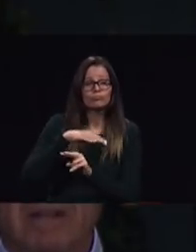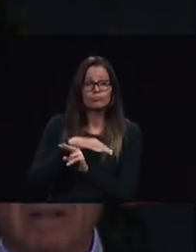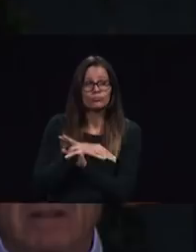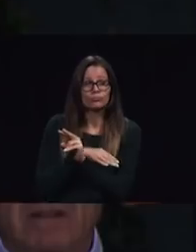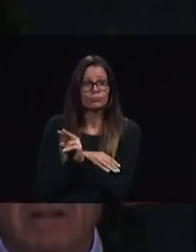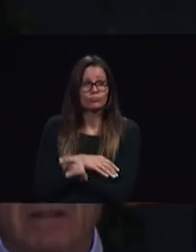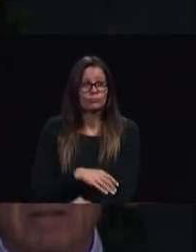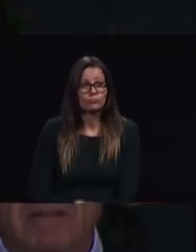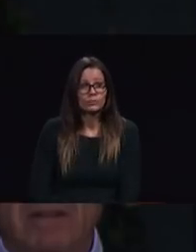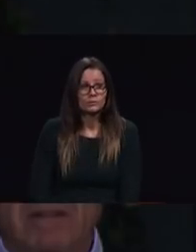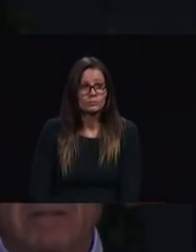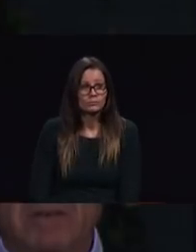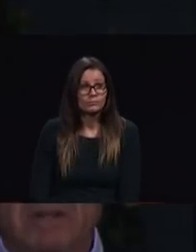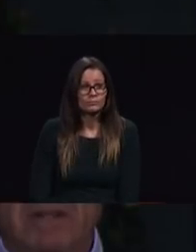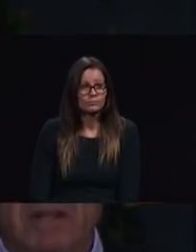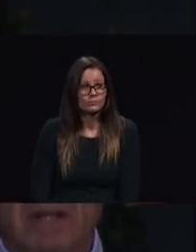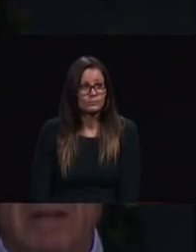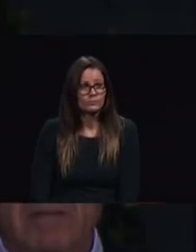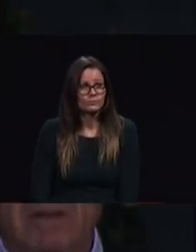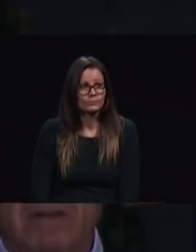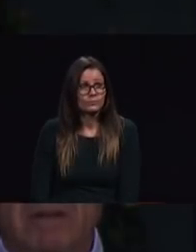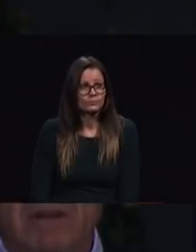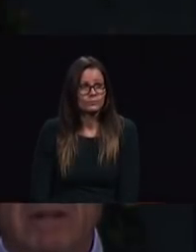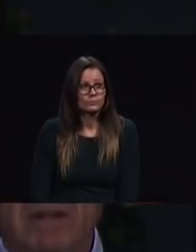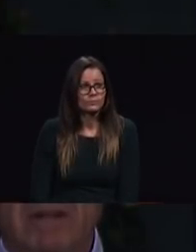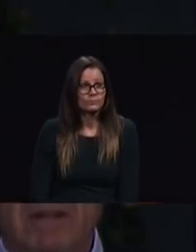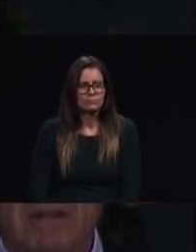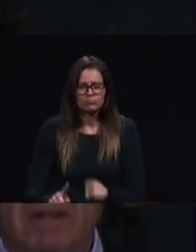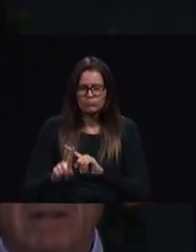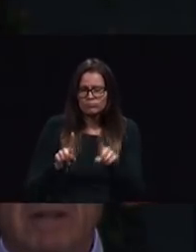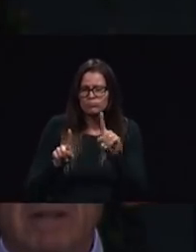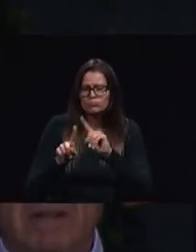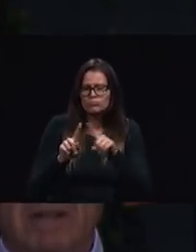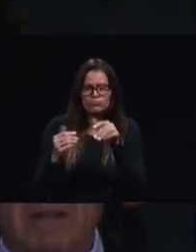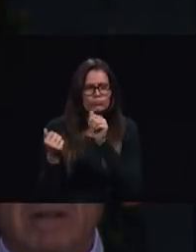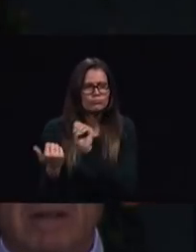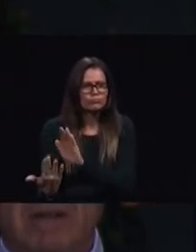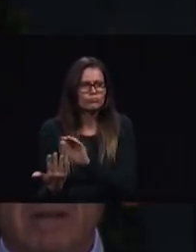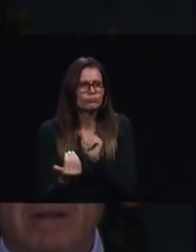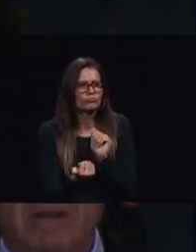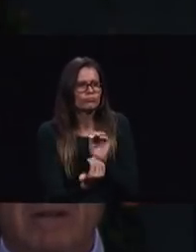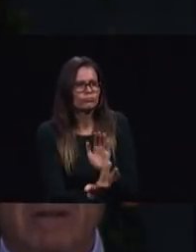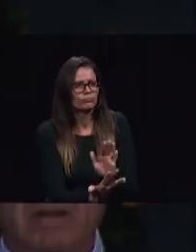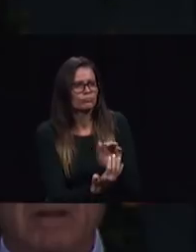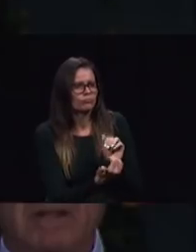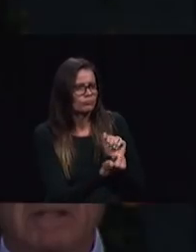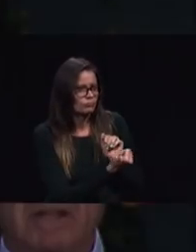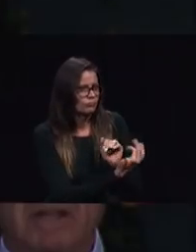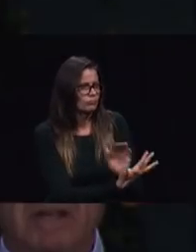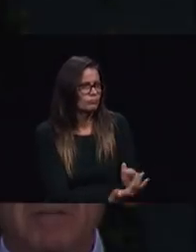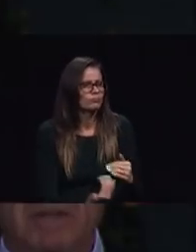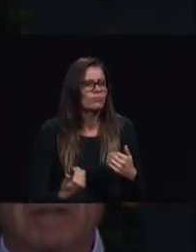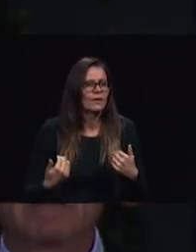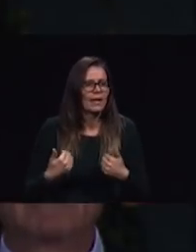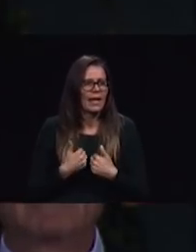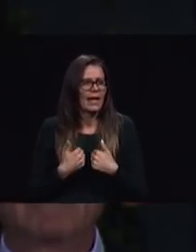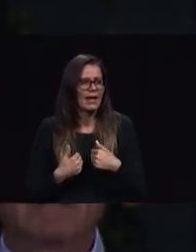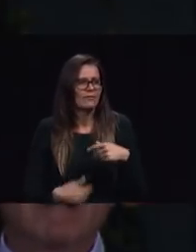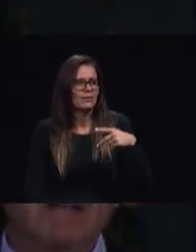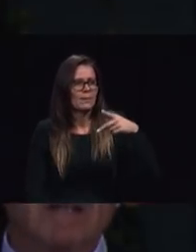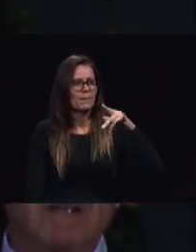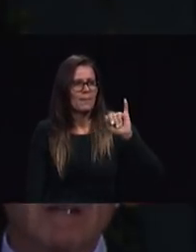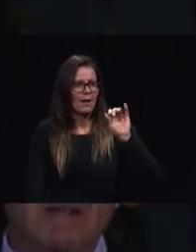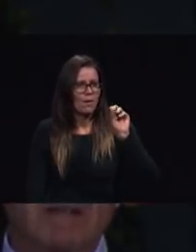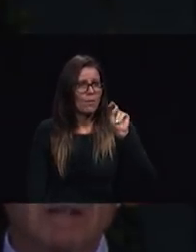opposed to the original approach our pioneer leaders and pastors had for the seventh day Adventist church some of us have just returned